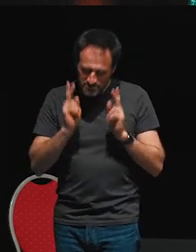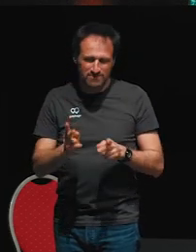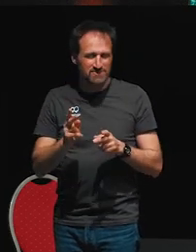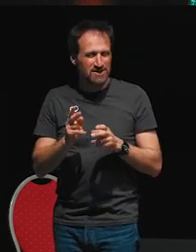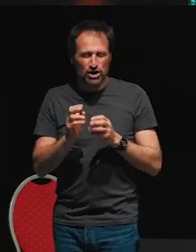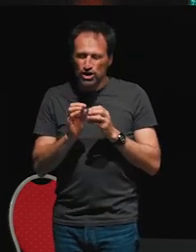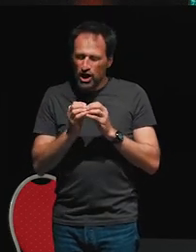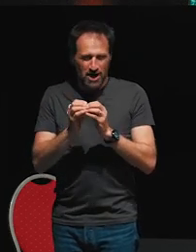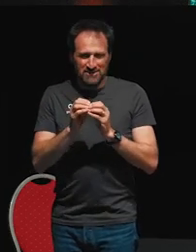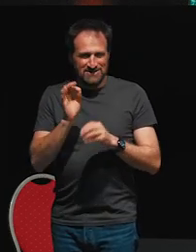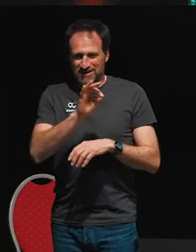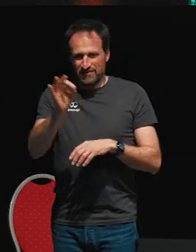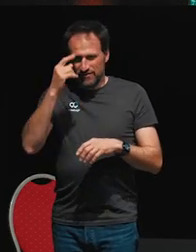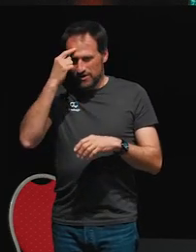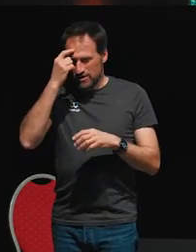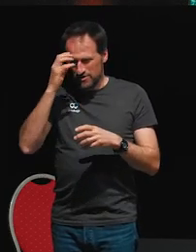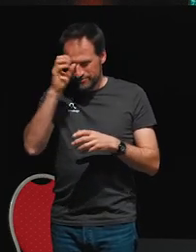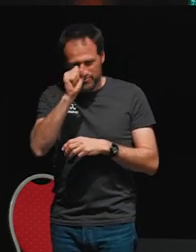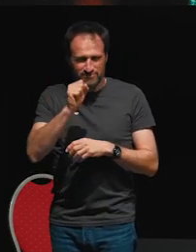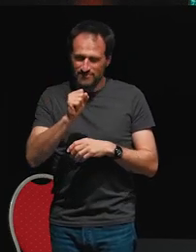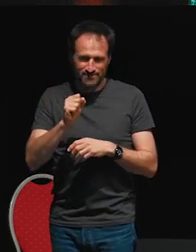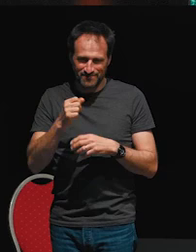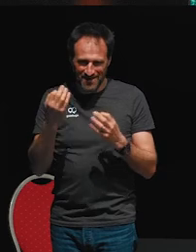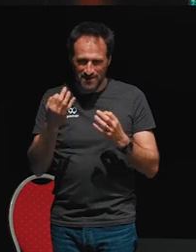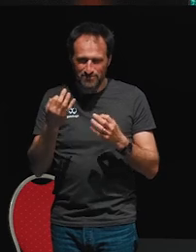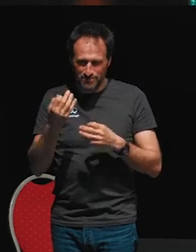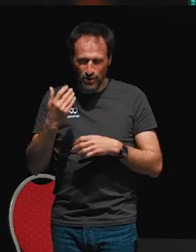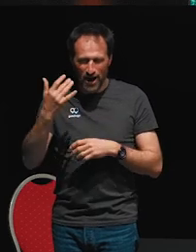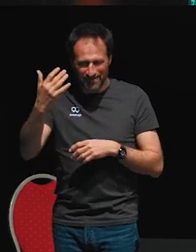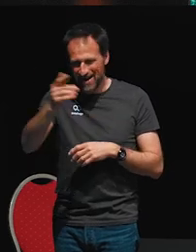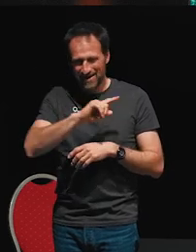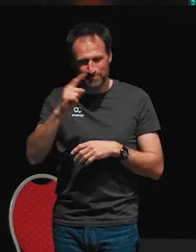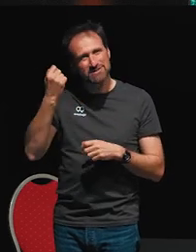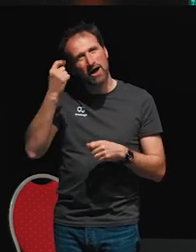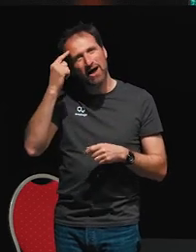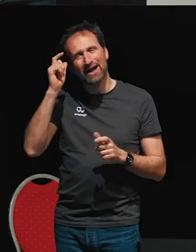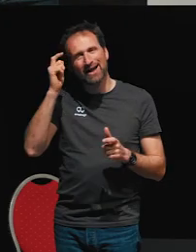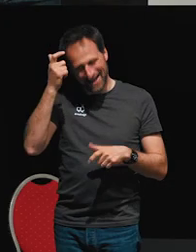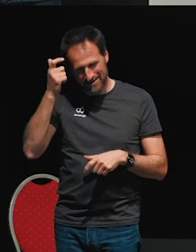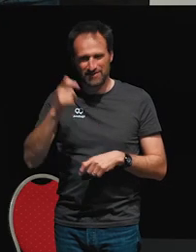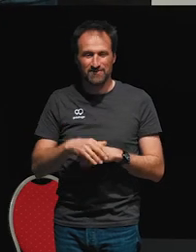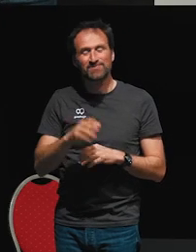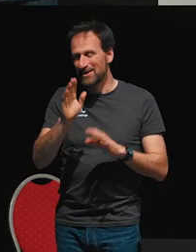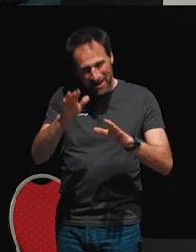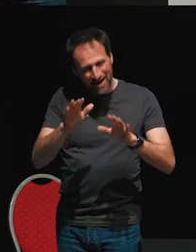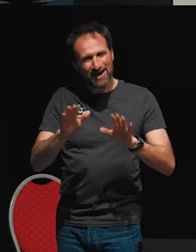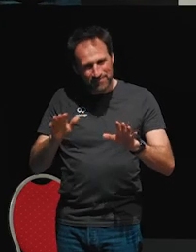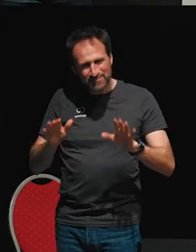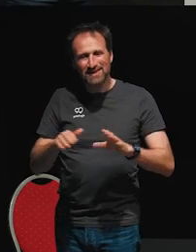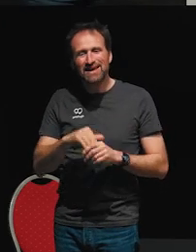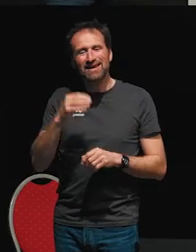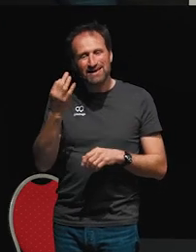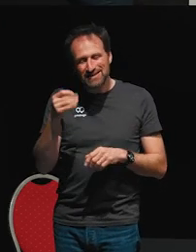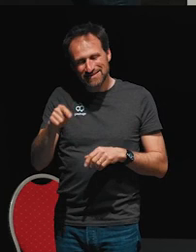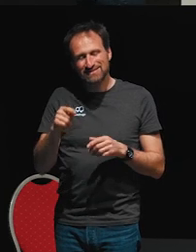wrap your head around, and it takes a while for them to click. So if this doesn't make sense right now, that's okay. Let's just take it face value. That exhaust